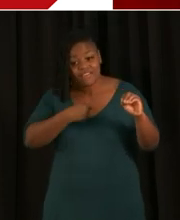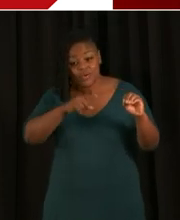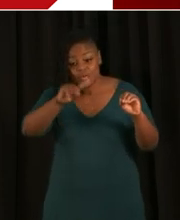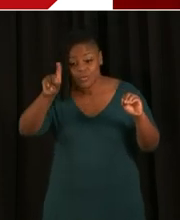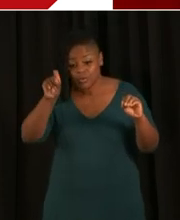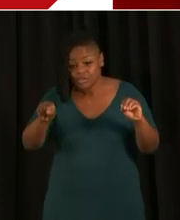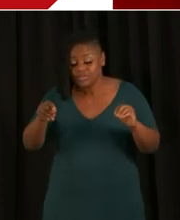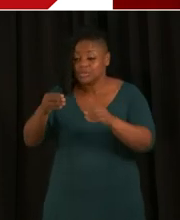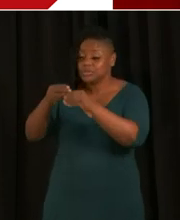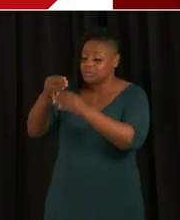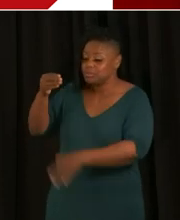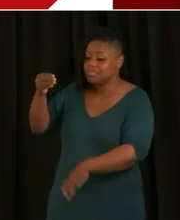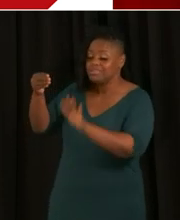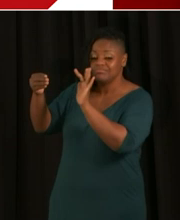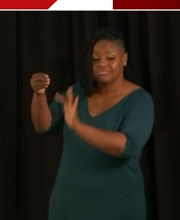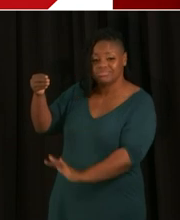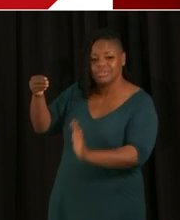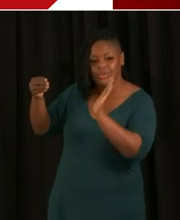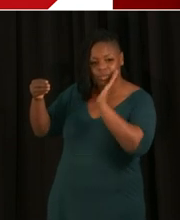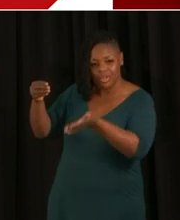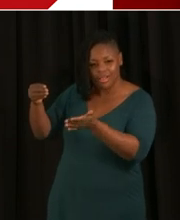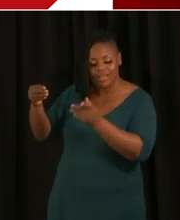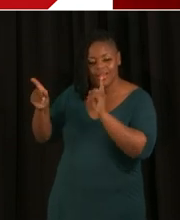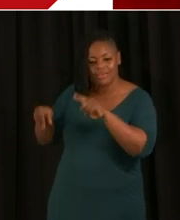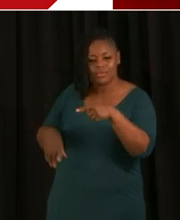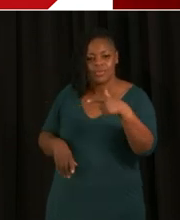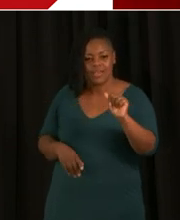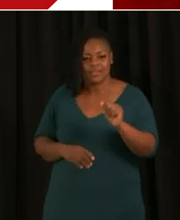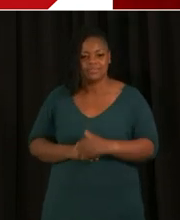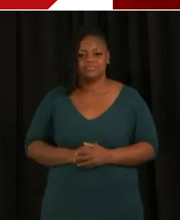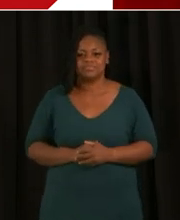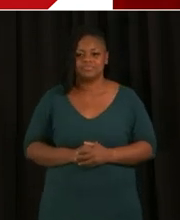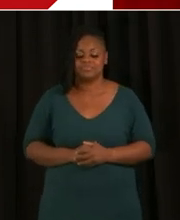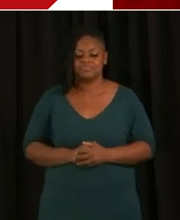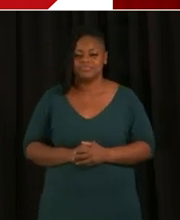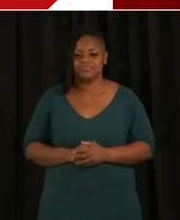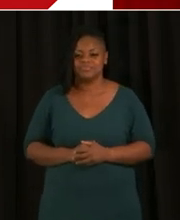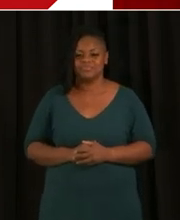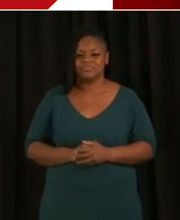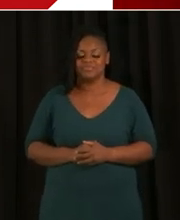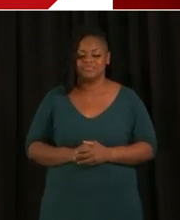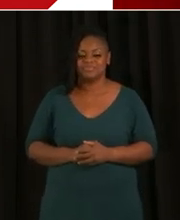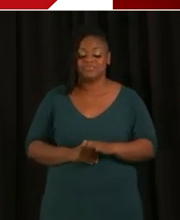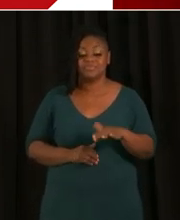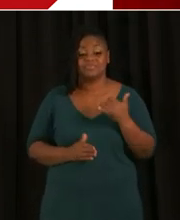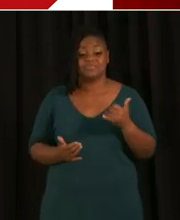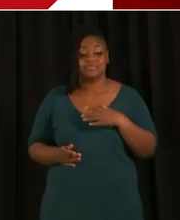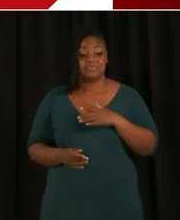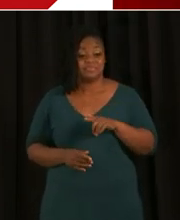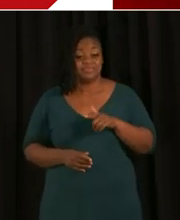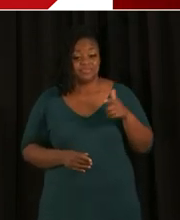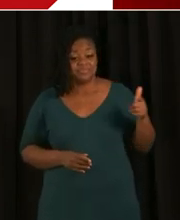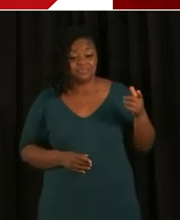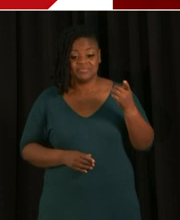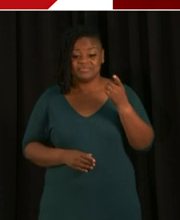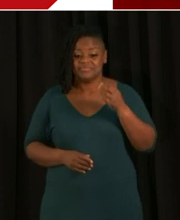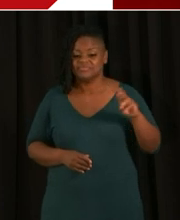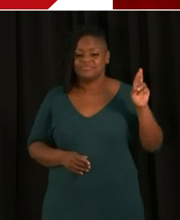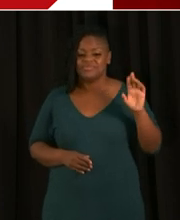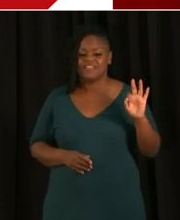coming in already. So, thank you all for those that are pressed zero. And we'll now go to Chancellor Farabee. Dr. Farabee?